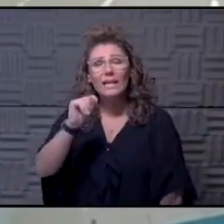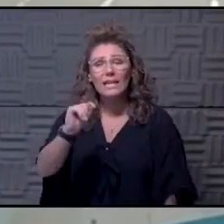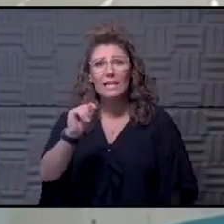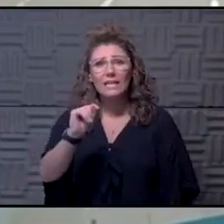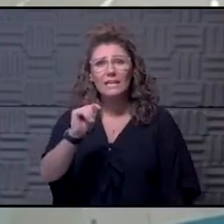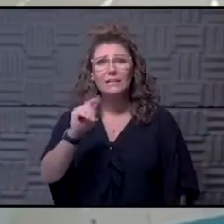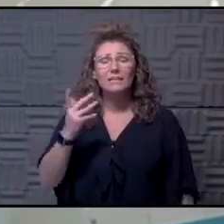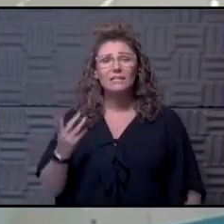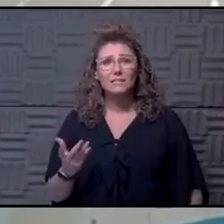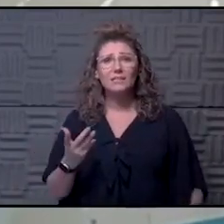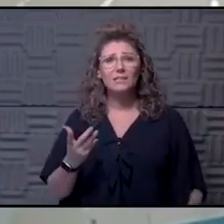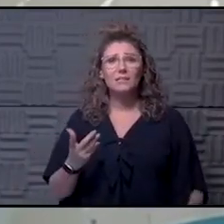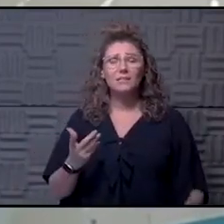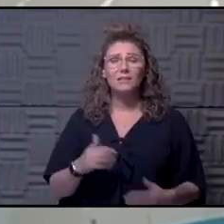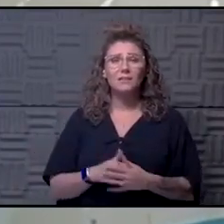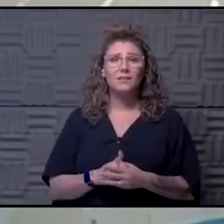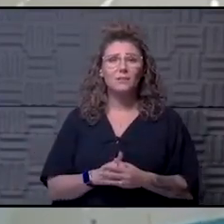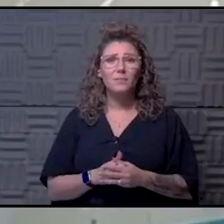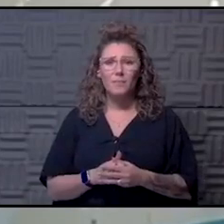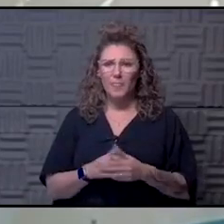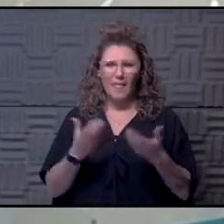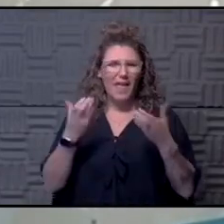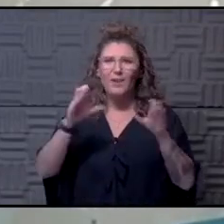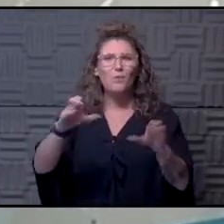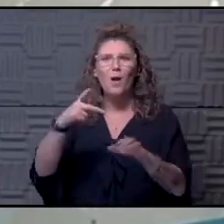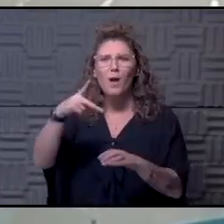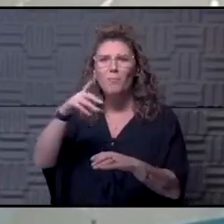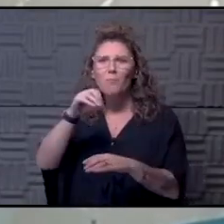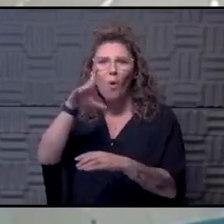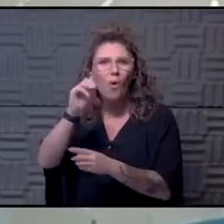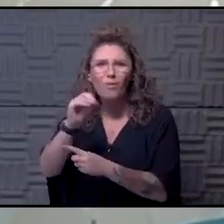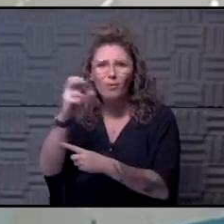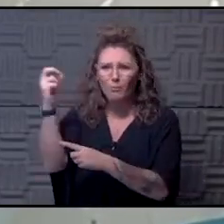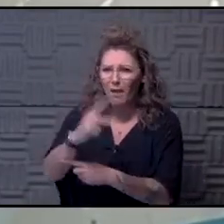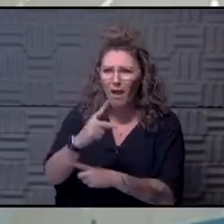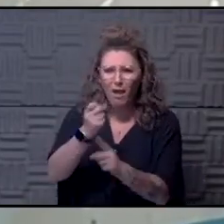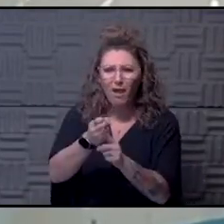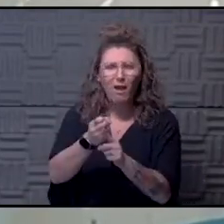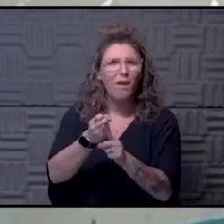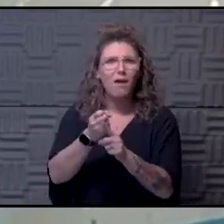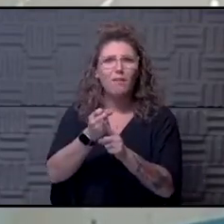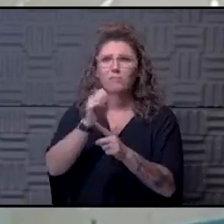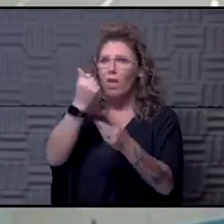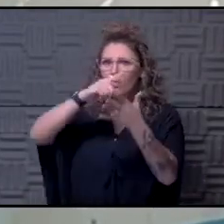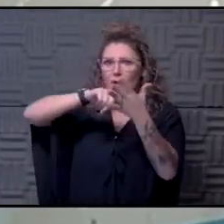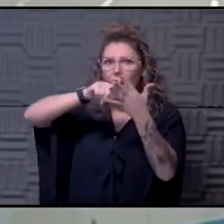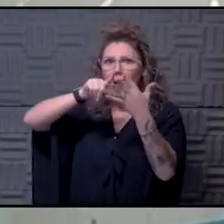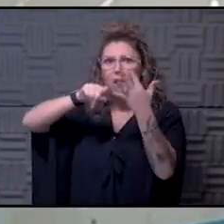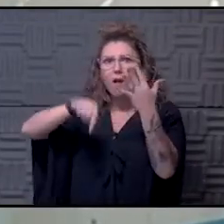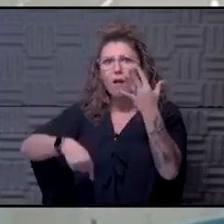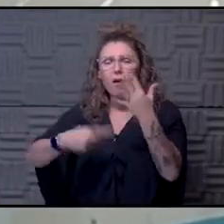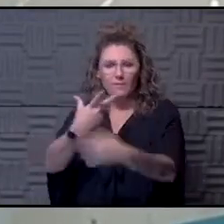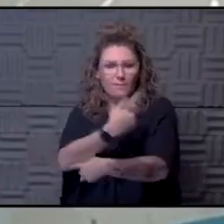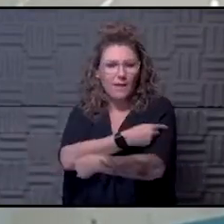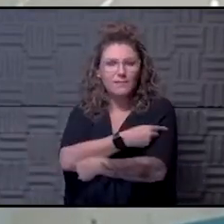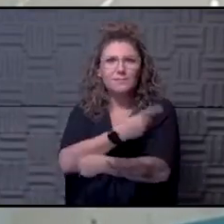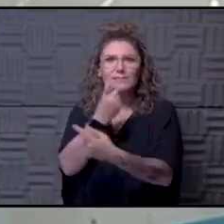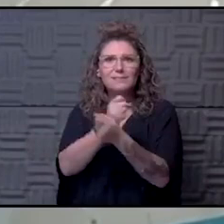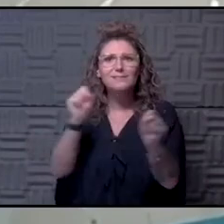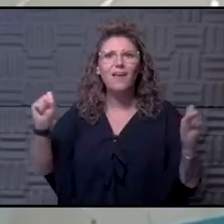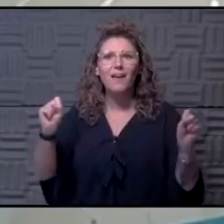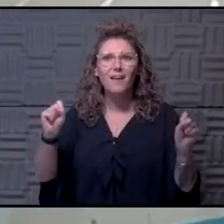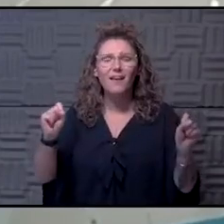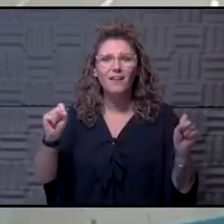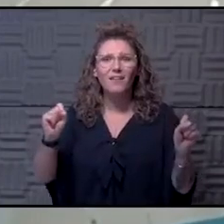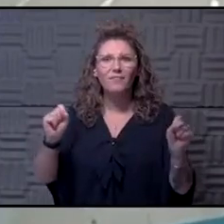You know, I firmly, you know, I don't want polio to come back. I don't, I don't want all the other things that vaccines have saved us